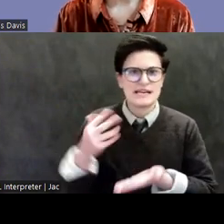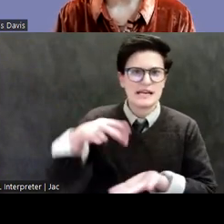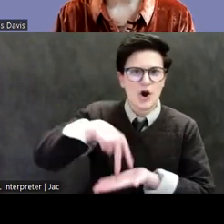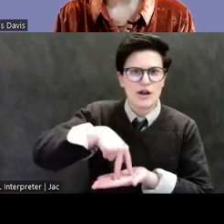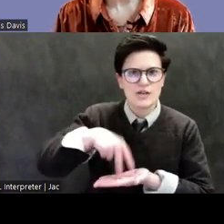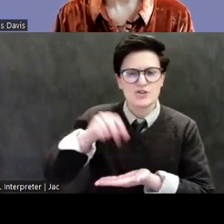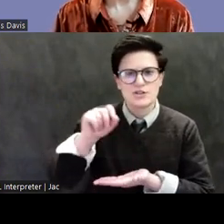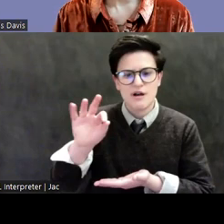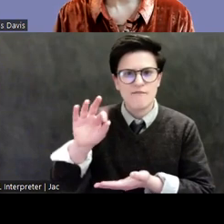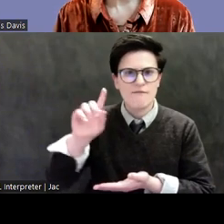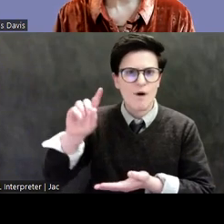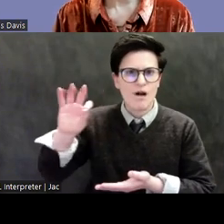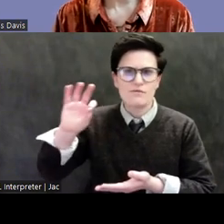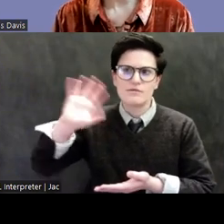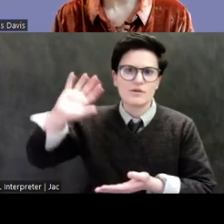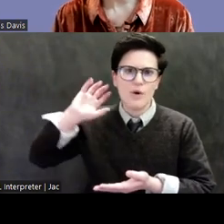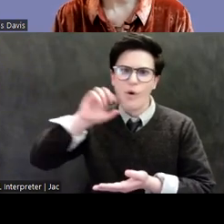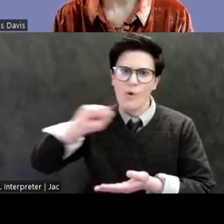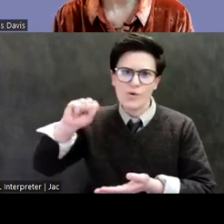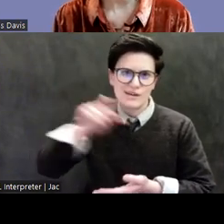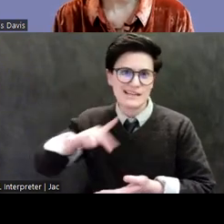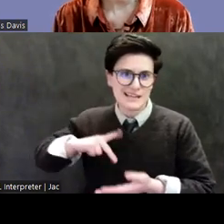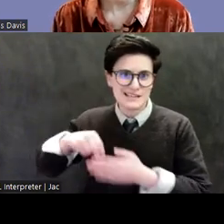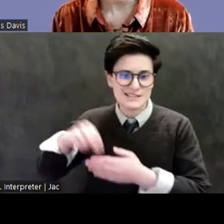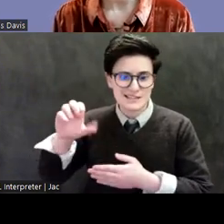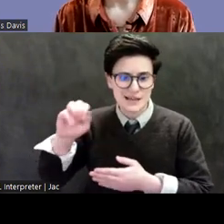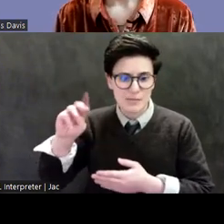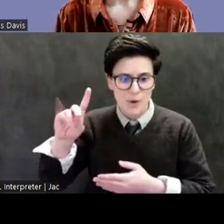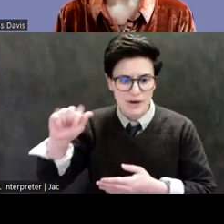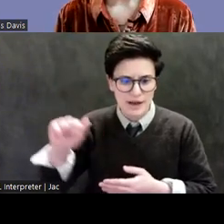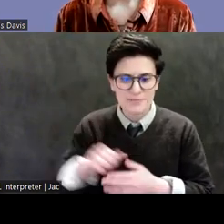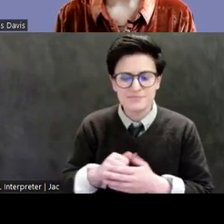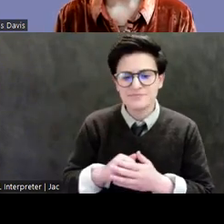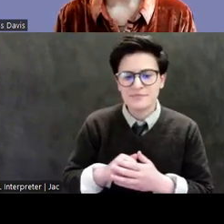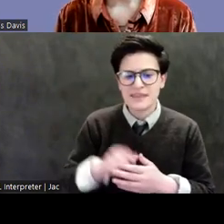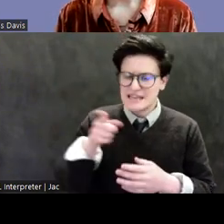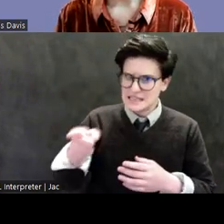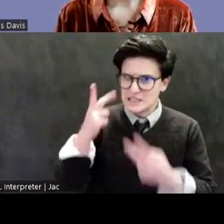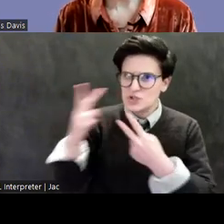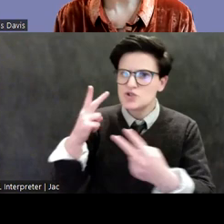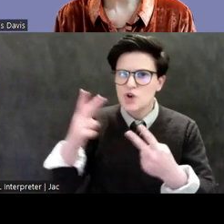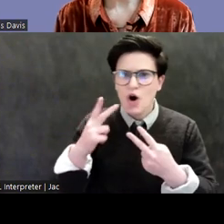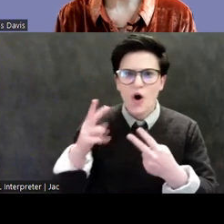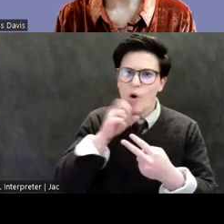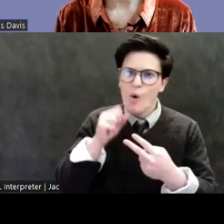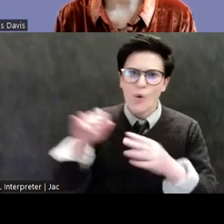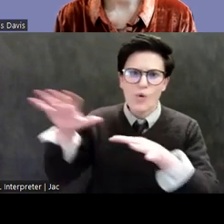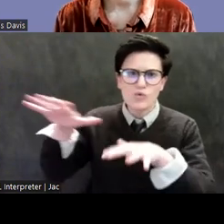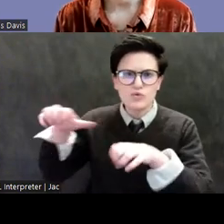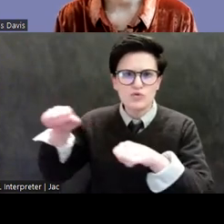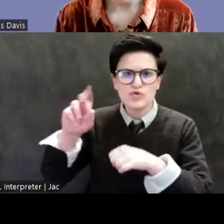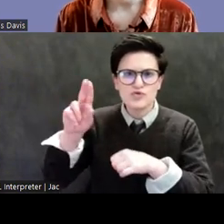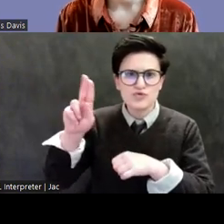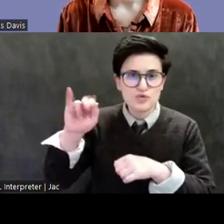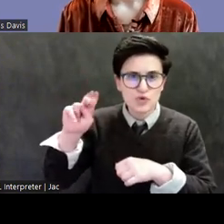familiar sight at the country's ruins, which were then so abundant and statuary, that early French archaeologists had described them as open-air